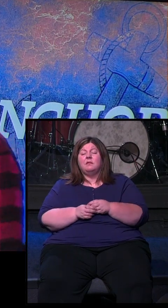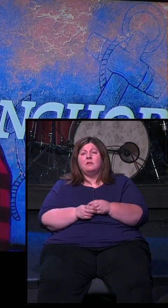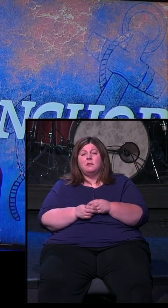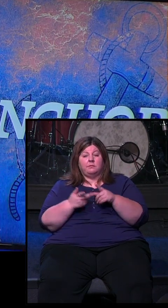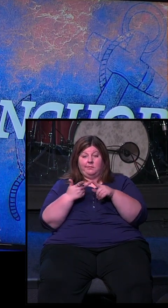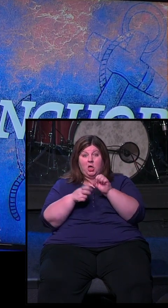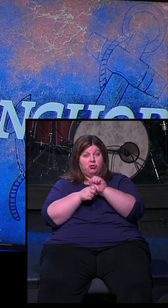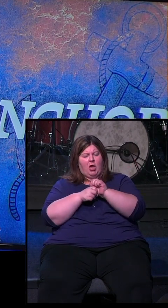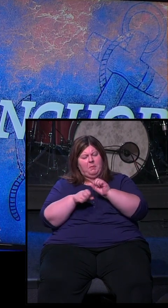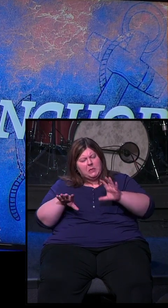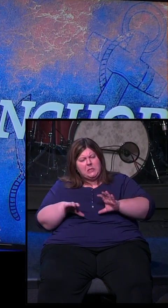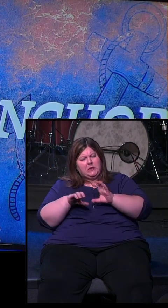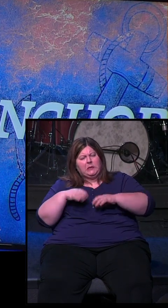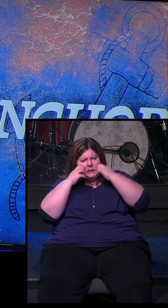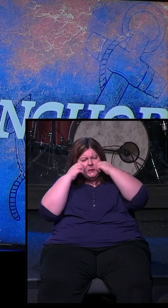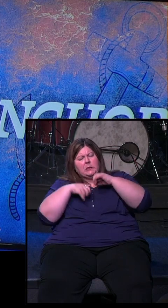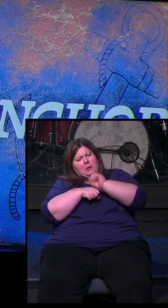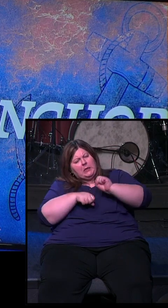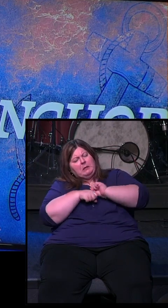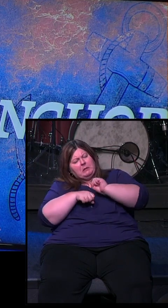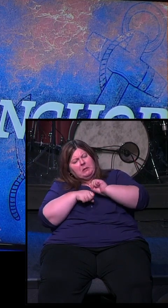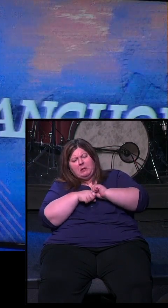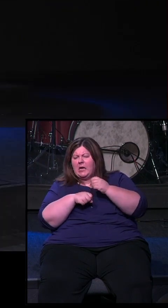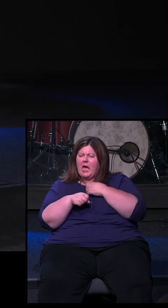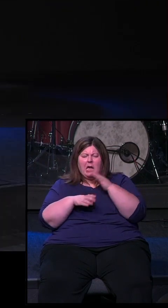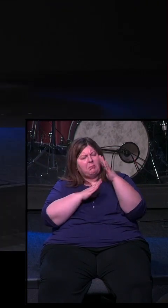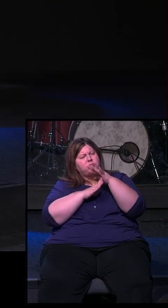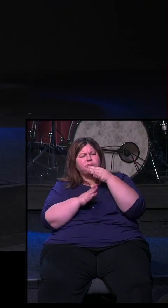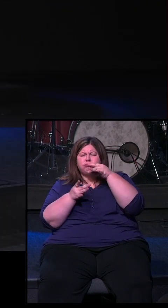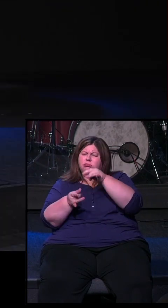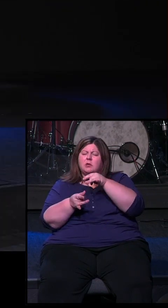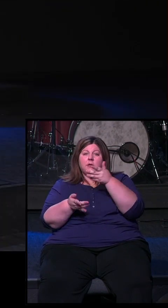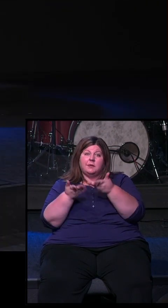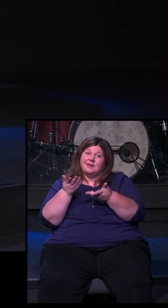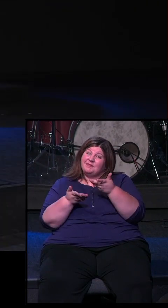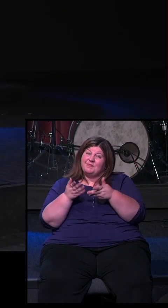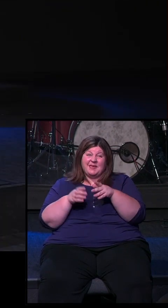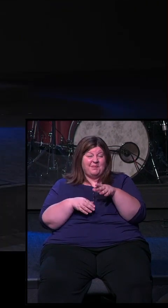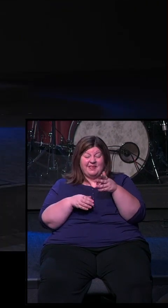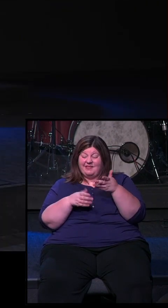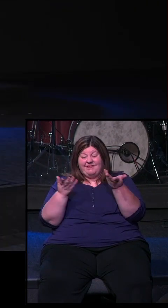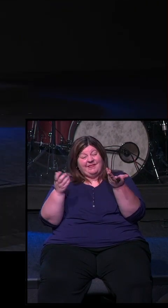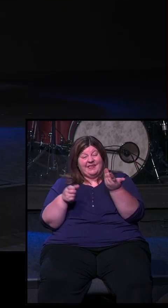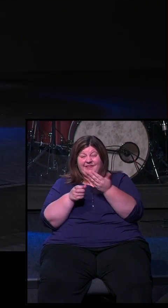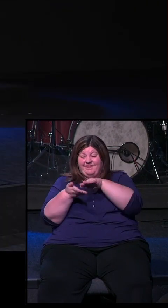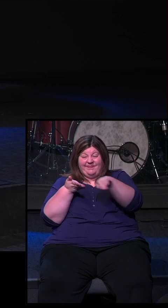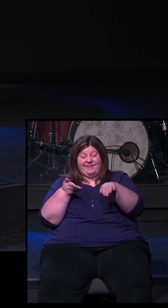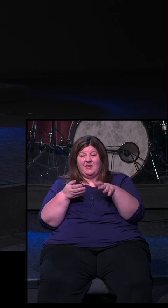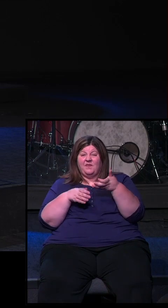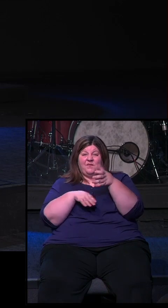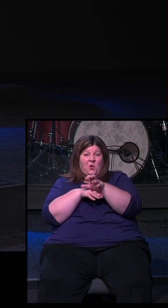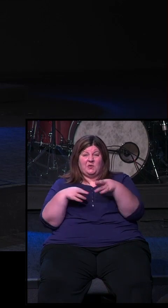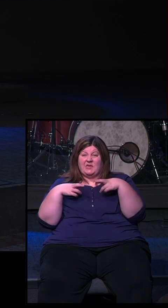Your job, no matter how hard you work at your job, no matter how good you are at it, you might get outsourced. You might be pushed into early retirement. It